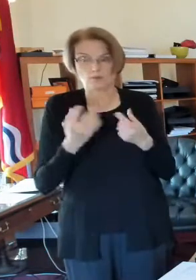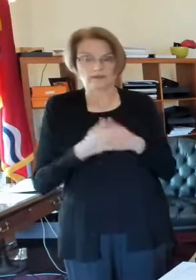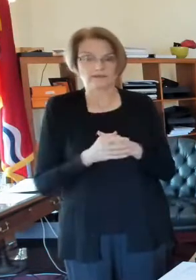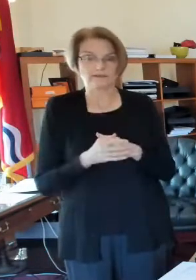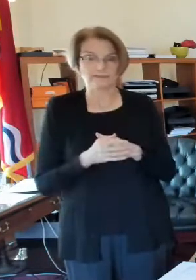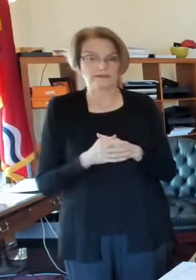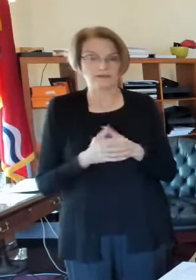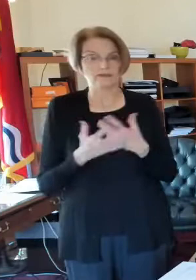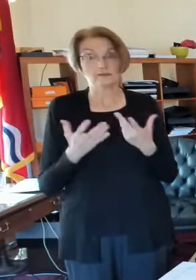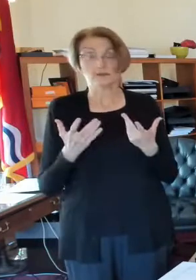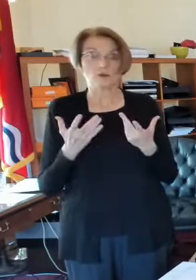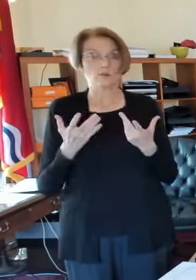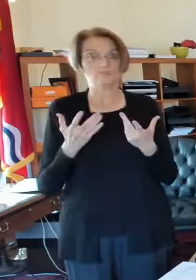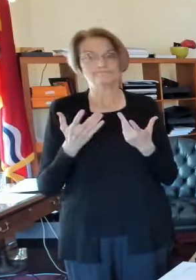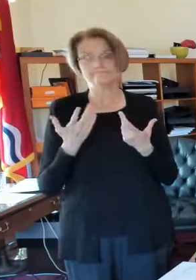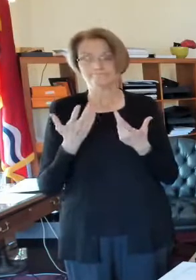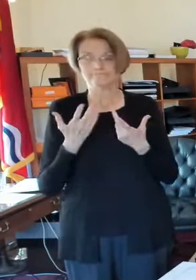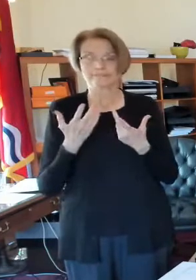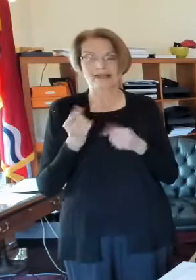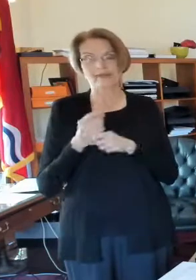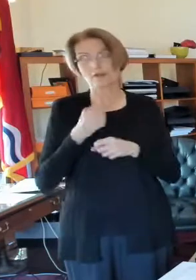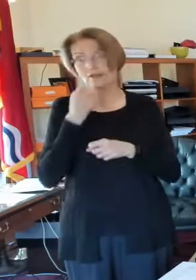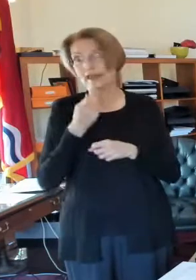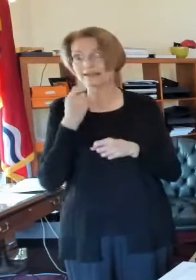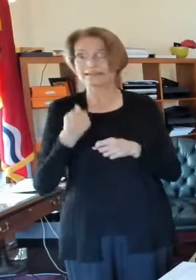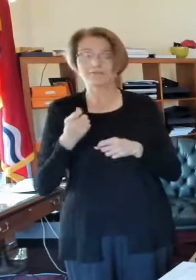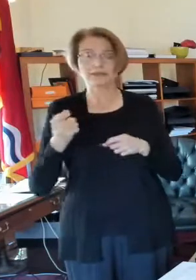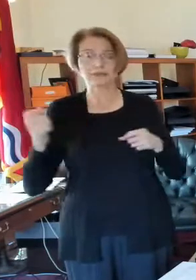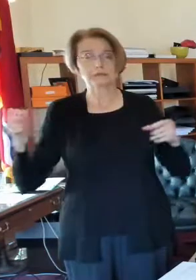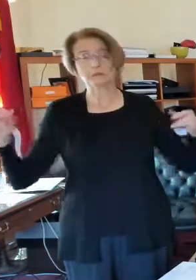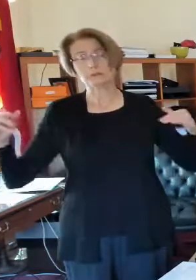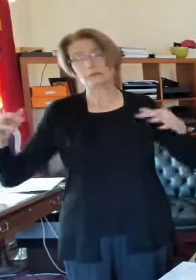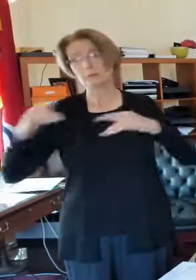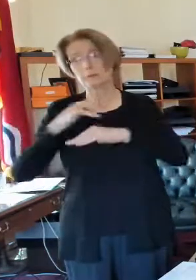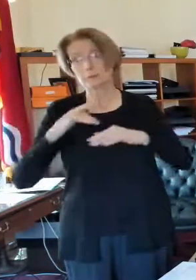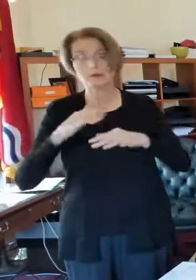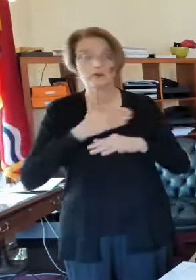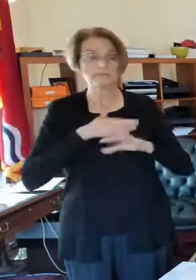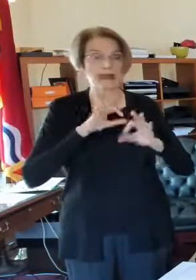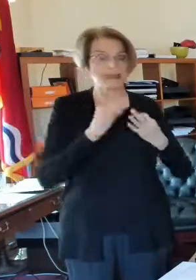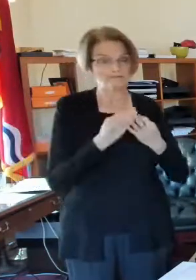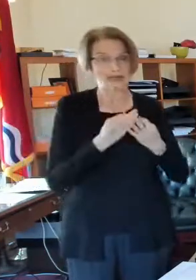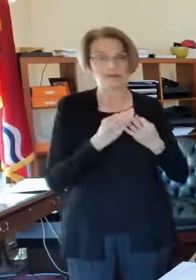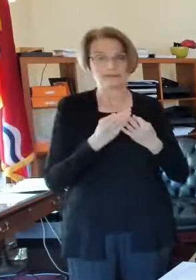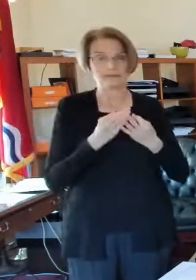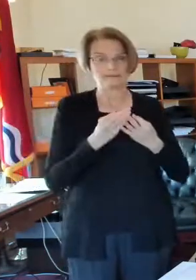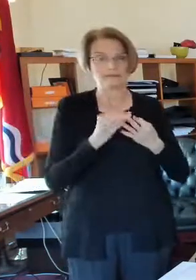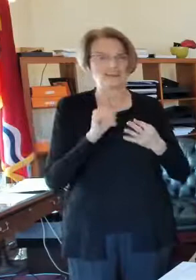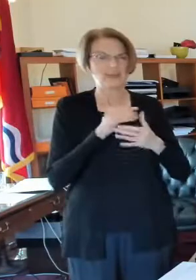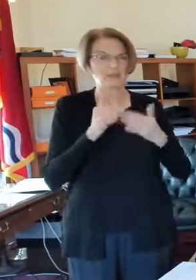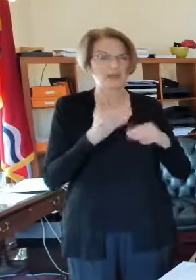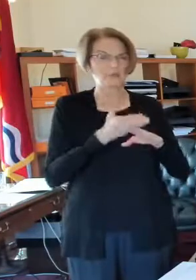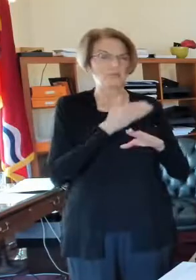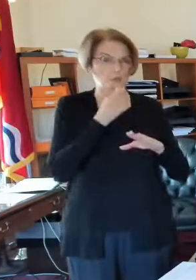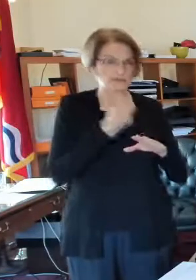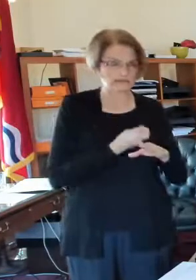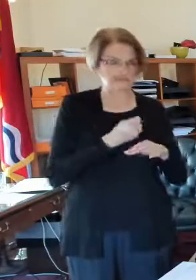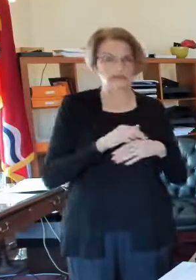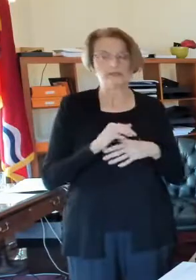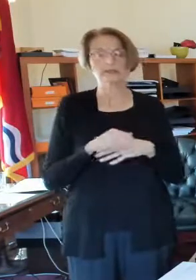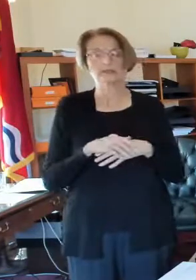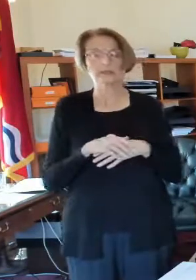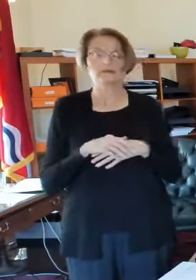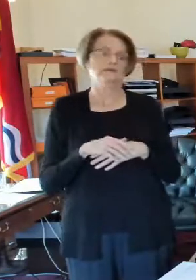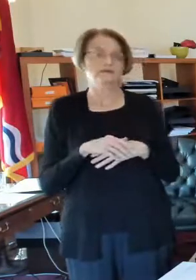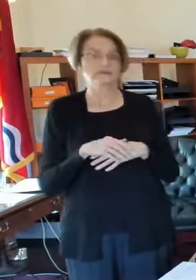normally we would be getting together with my family, usually the weekend before Thanksgiving, and